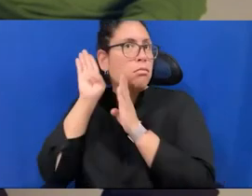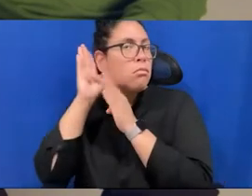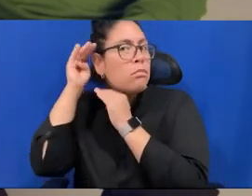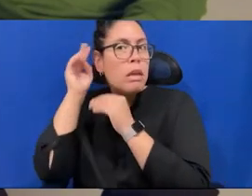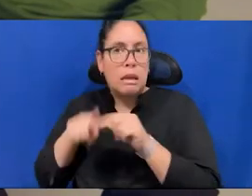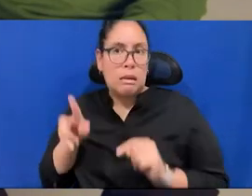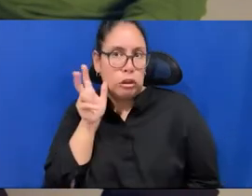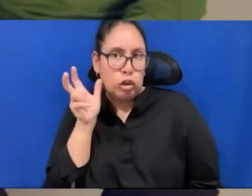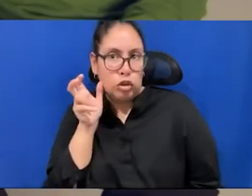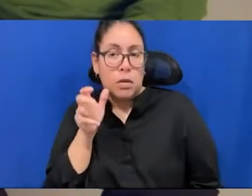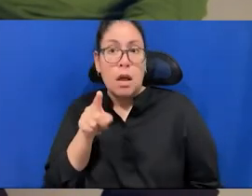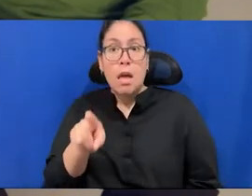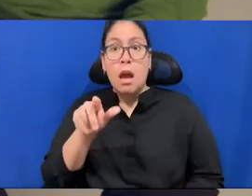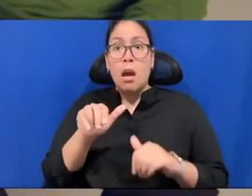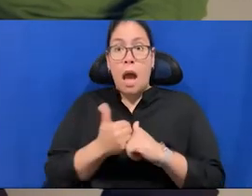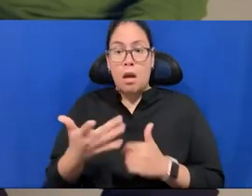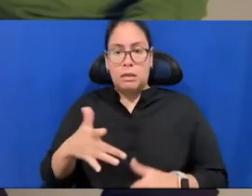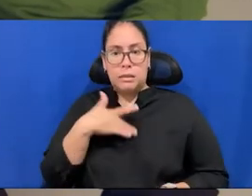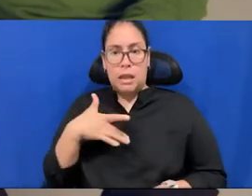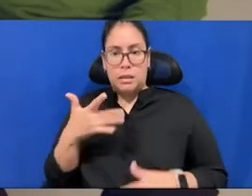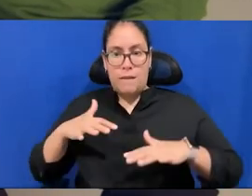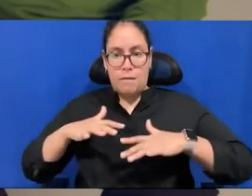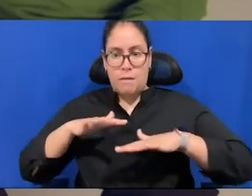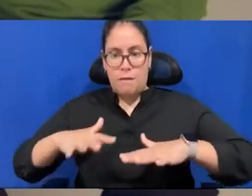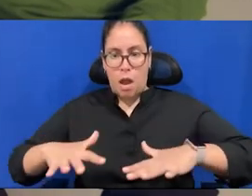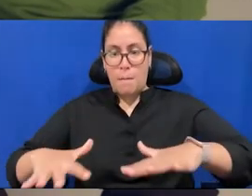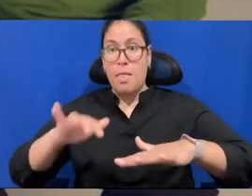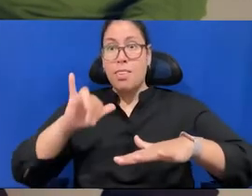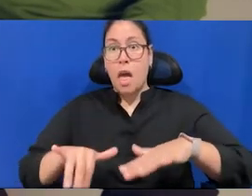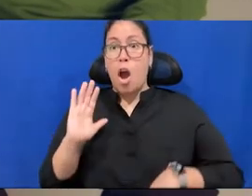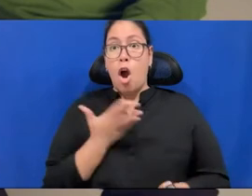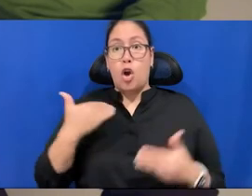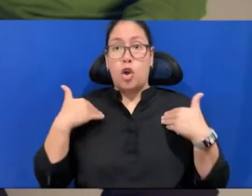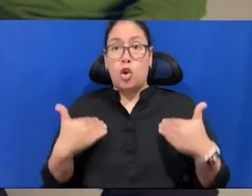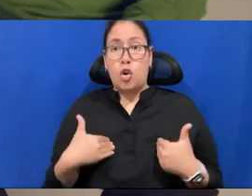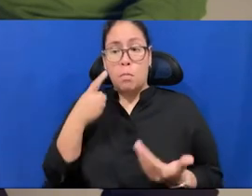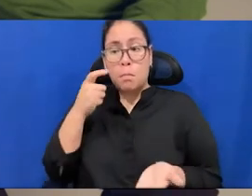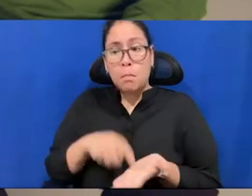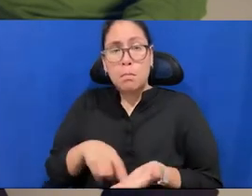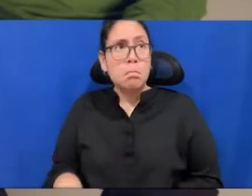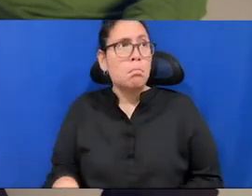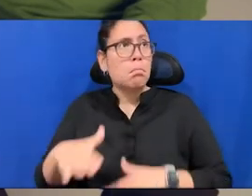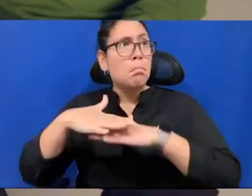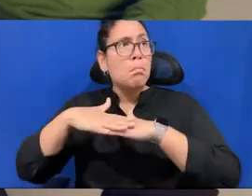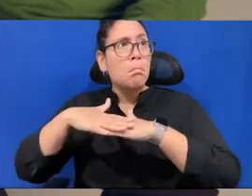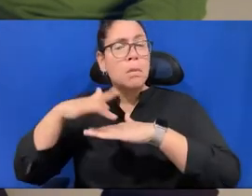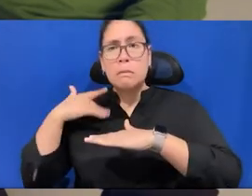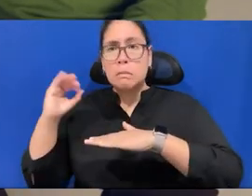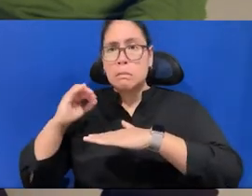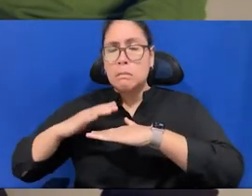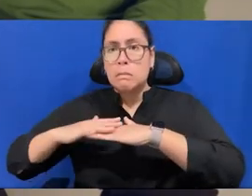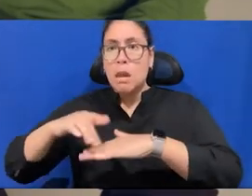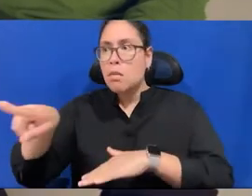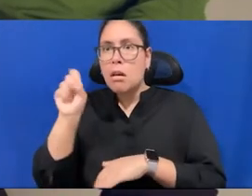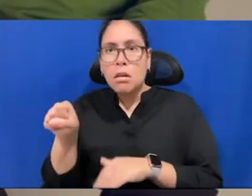vibration, which go much below the human capacities. I mean, we hear up to 20 Hertz. But spiders sometimes produce very low frequency. And